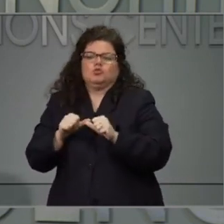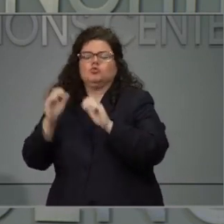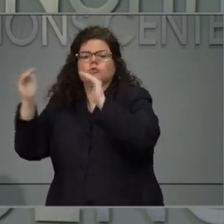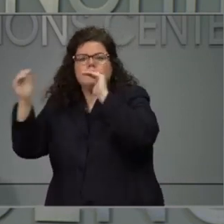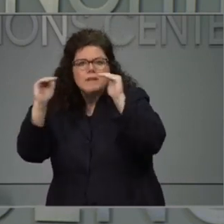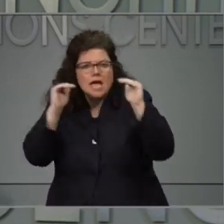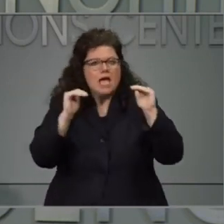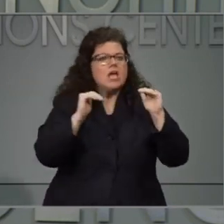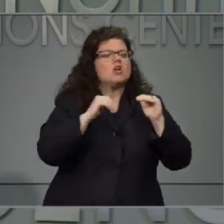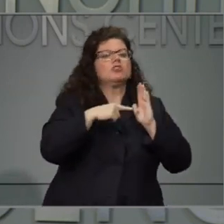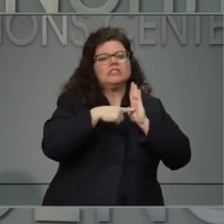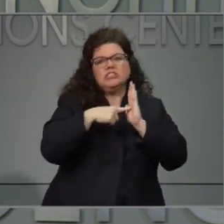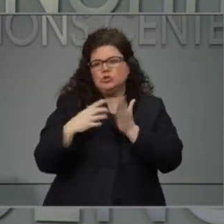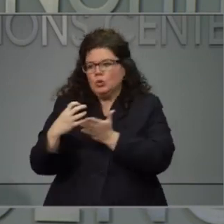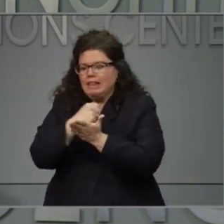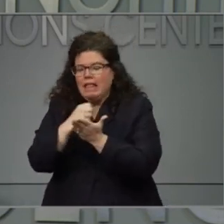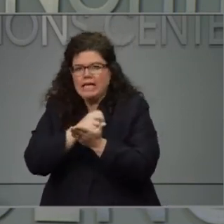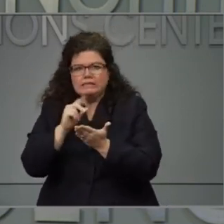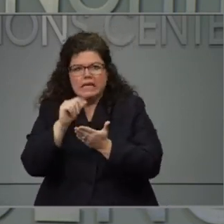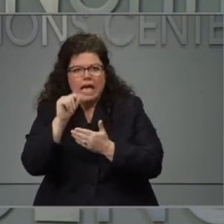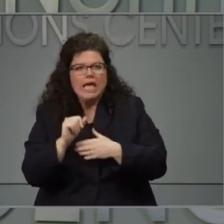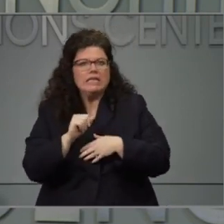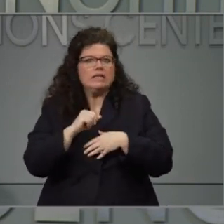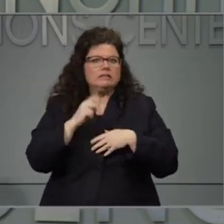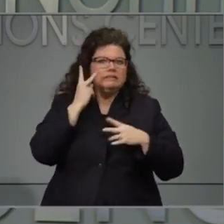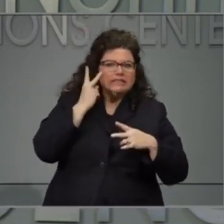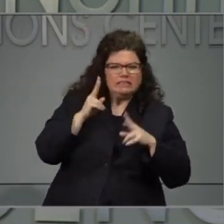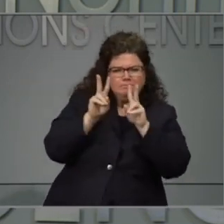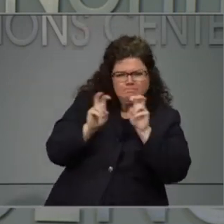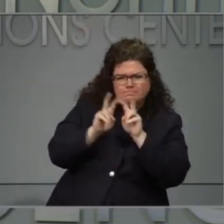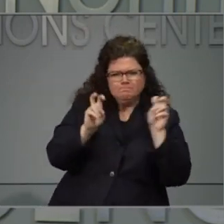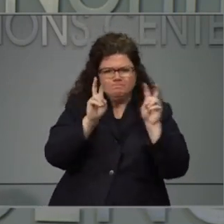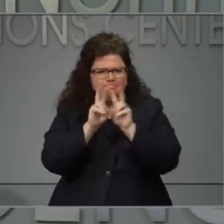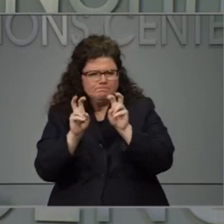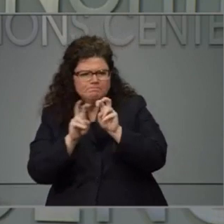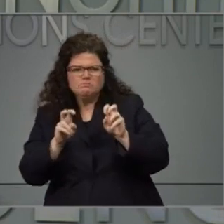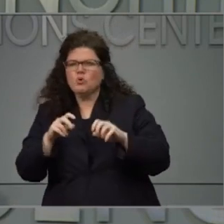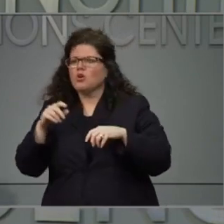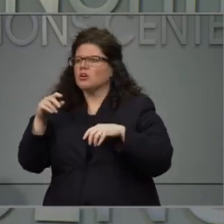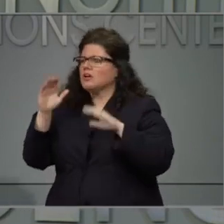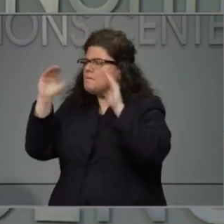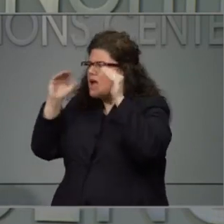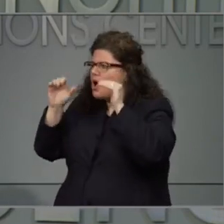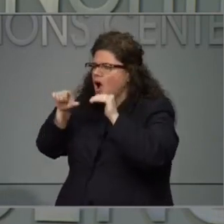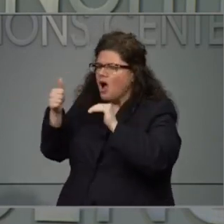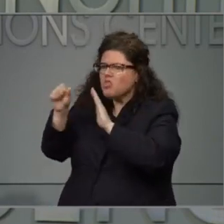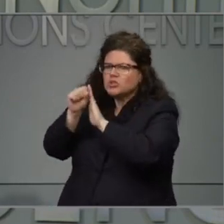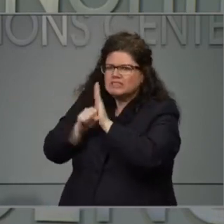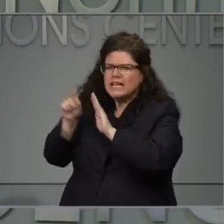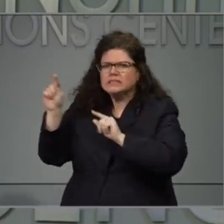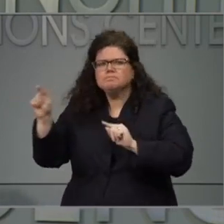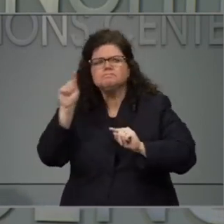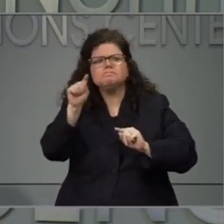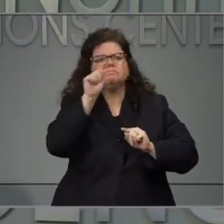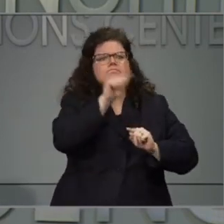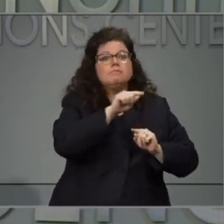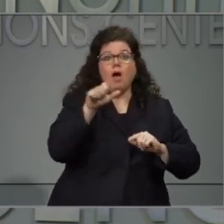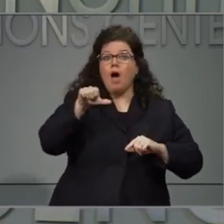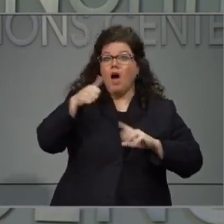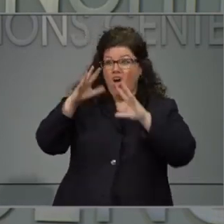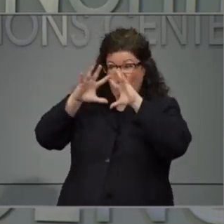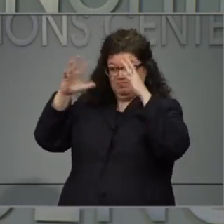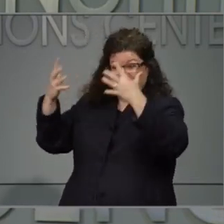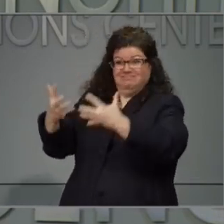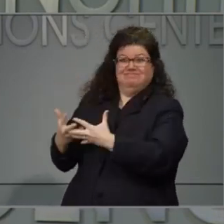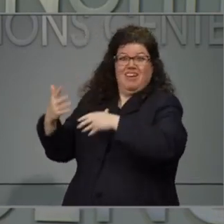see what's happening over the next few weeks in other states, see what has happened in other countries that have dealt